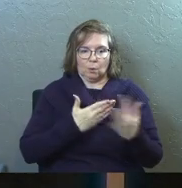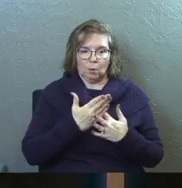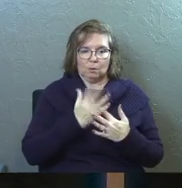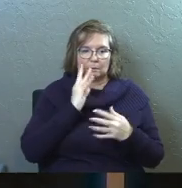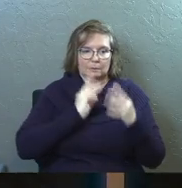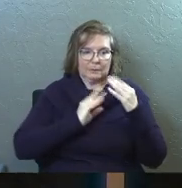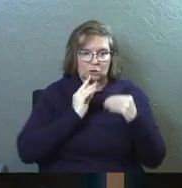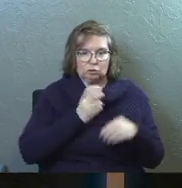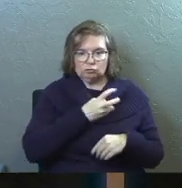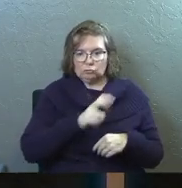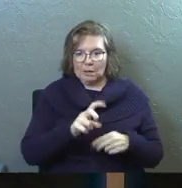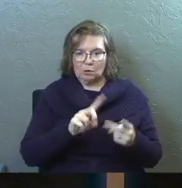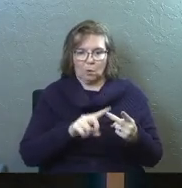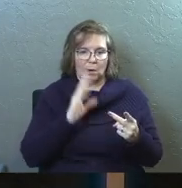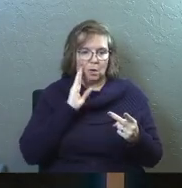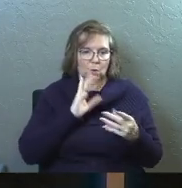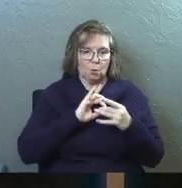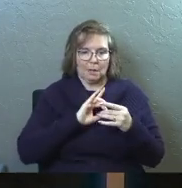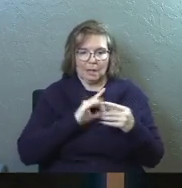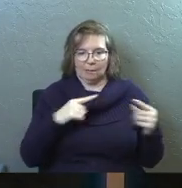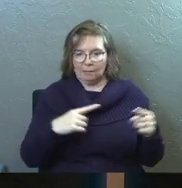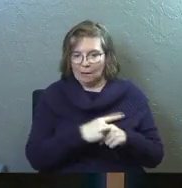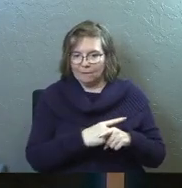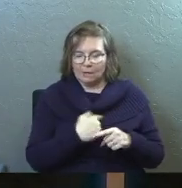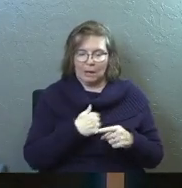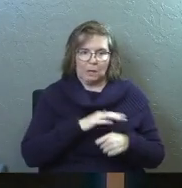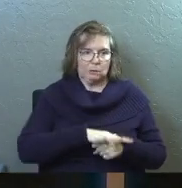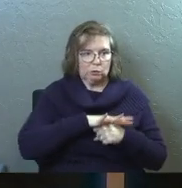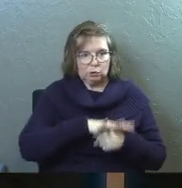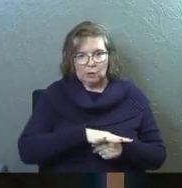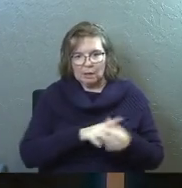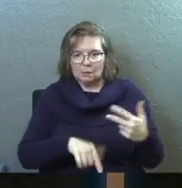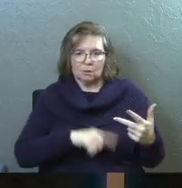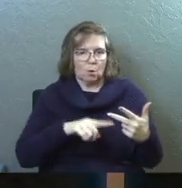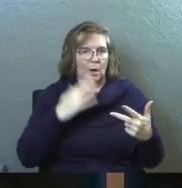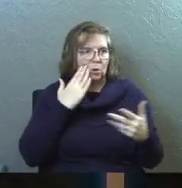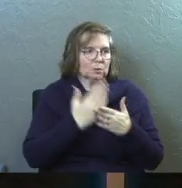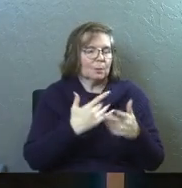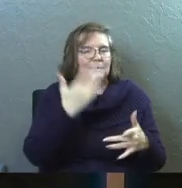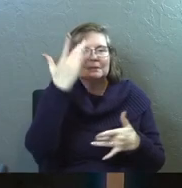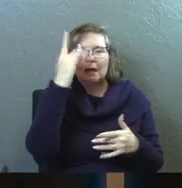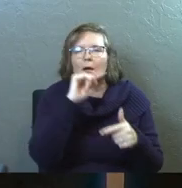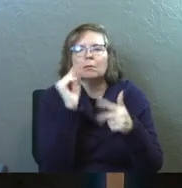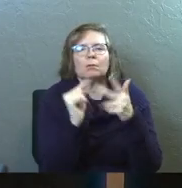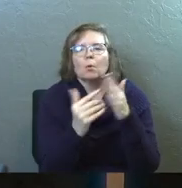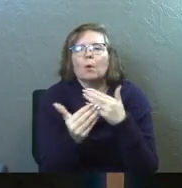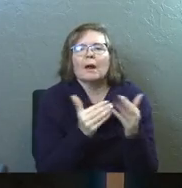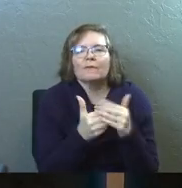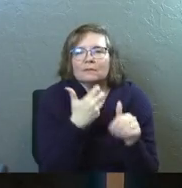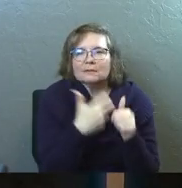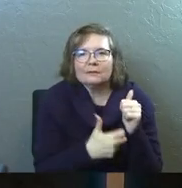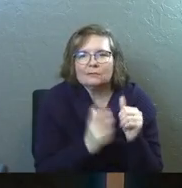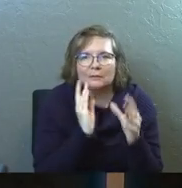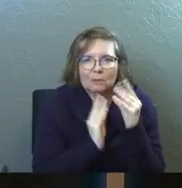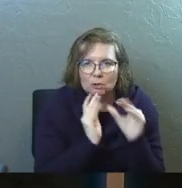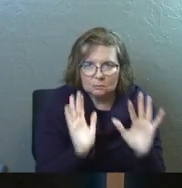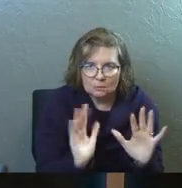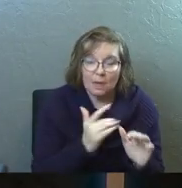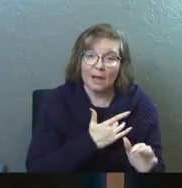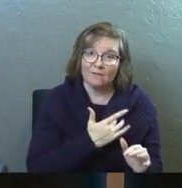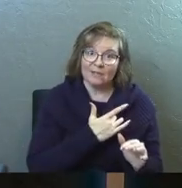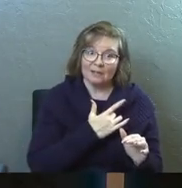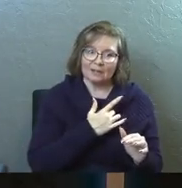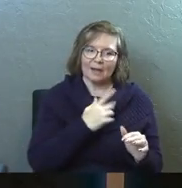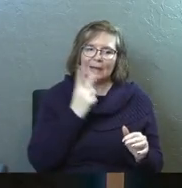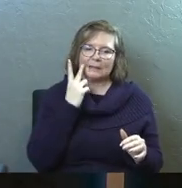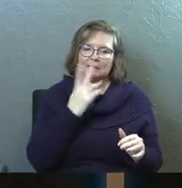go through transition, or I knew there was relational conflict, and I was stressed about it, or I knew somebody was sick or something, whatever the difficult season was. And I feel